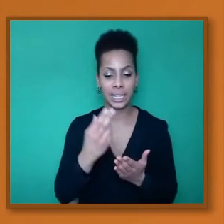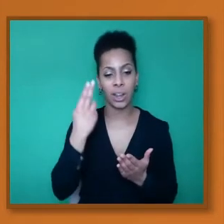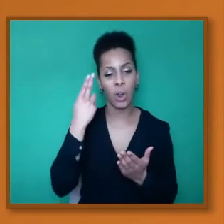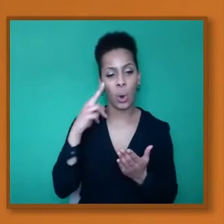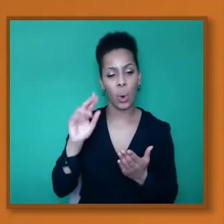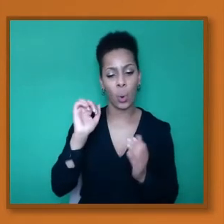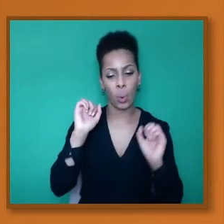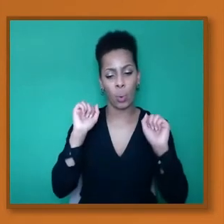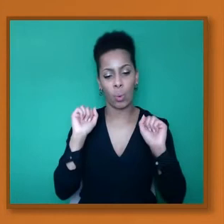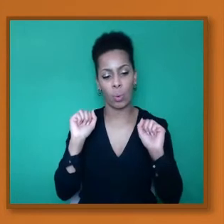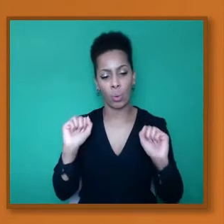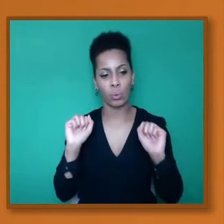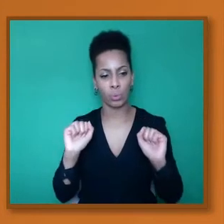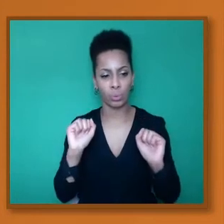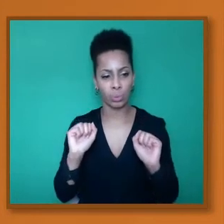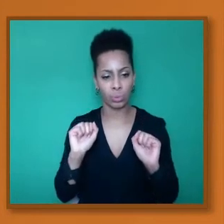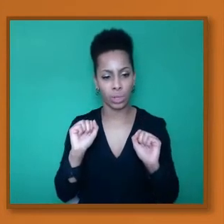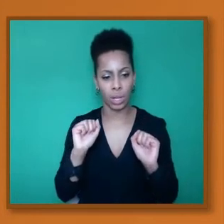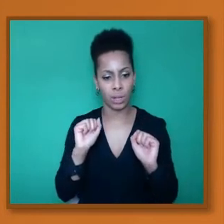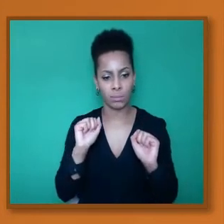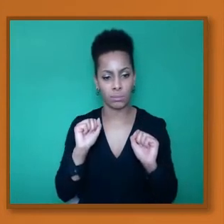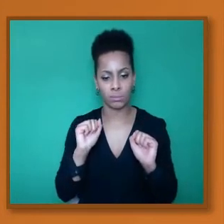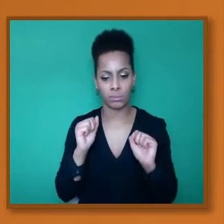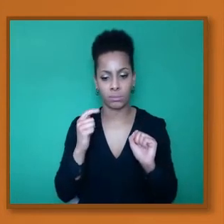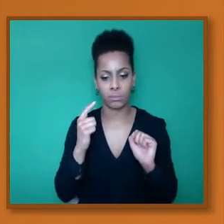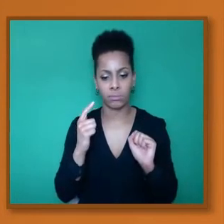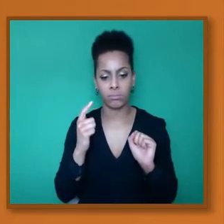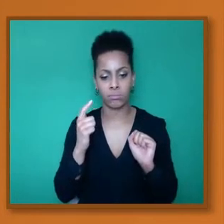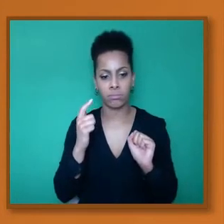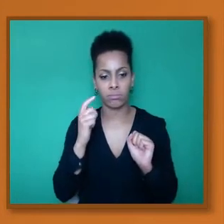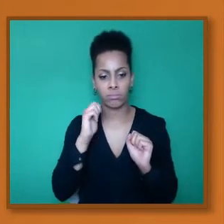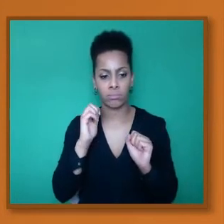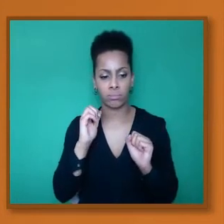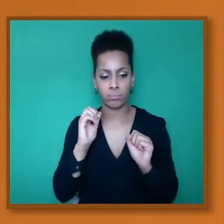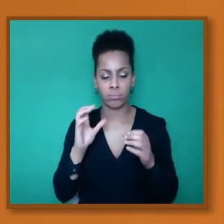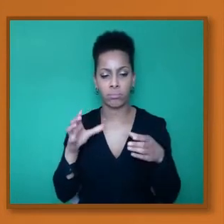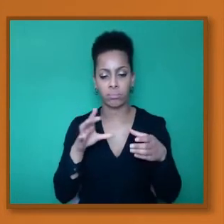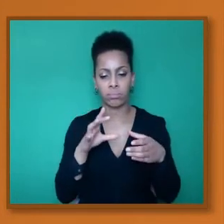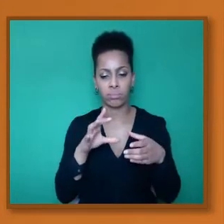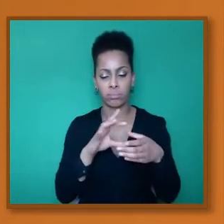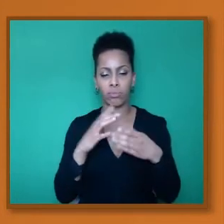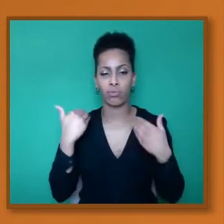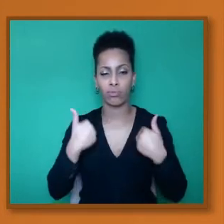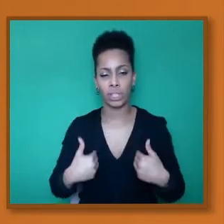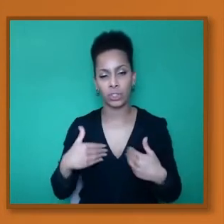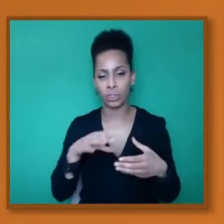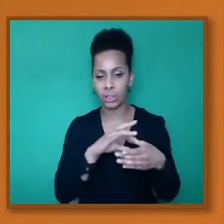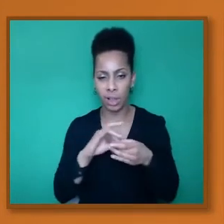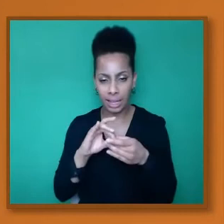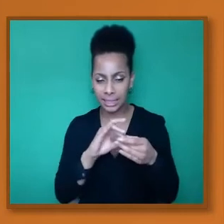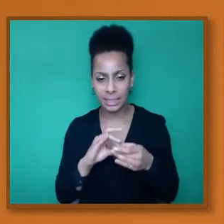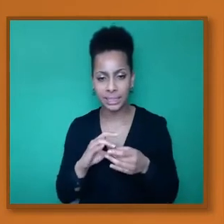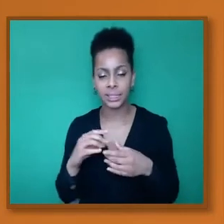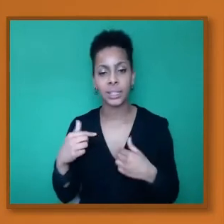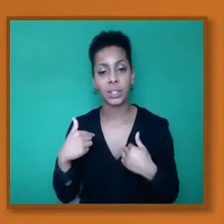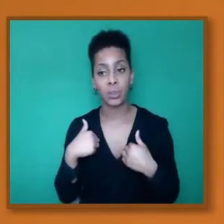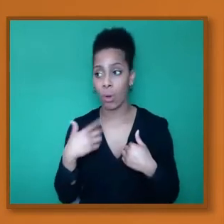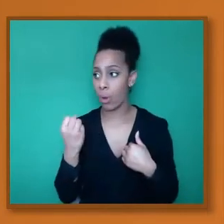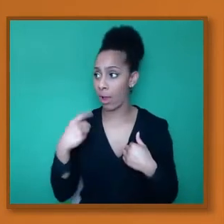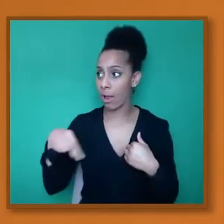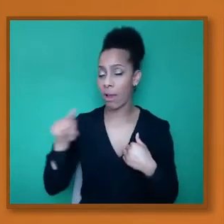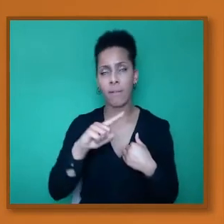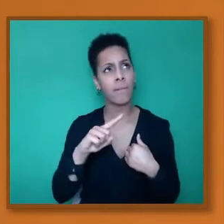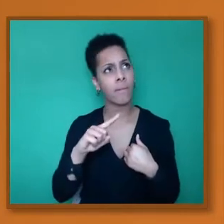of black role models. And on between the 6th and the 9th of April, so four days, we're having